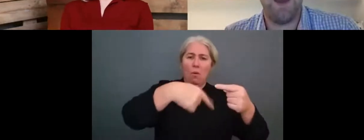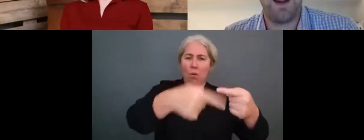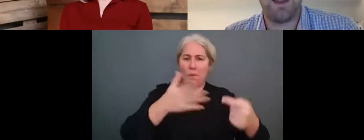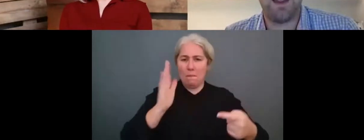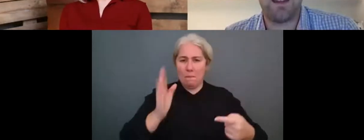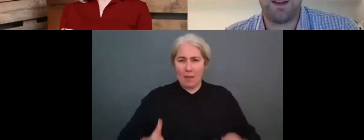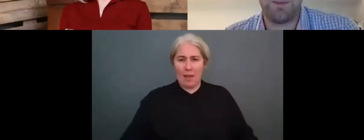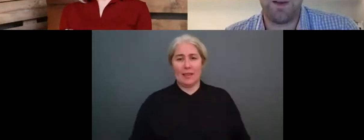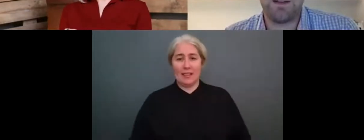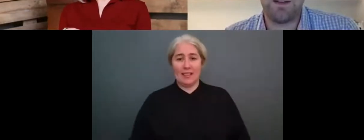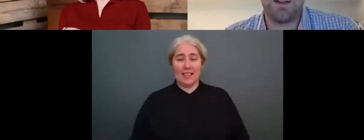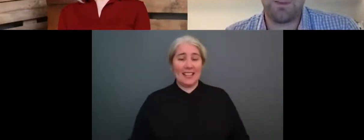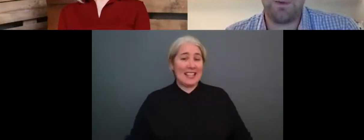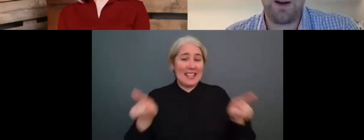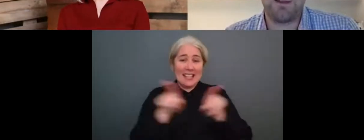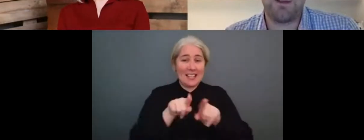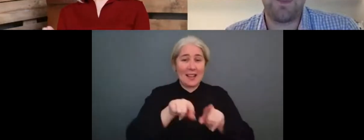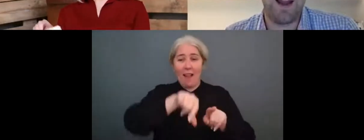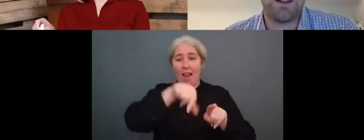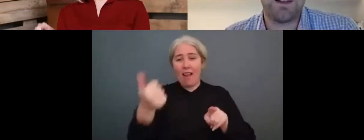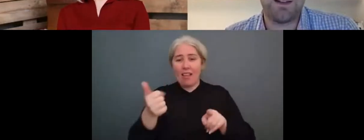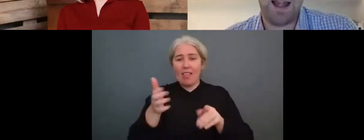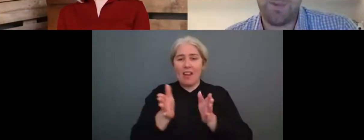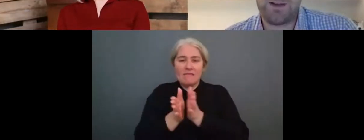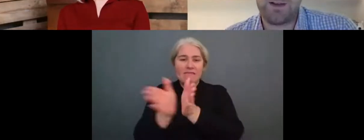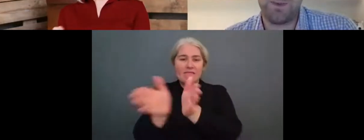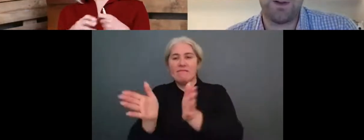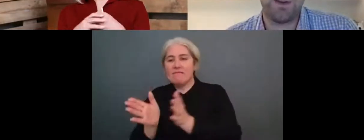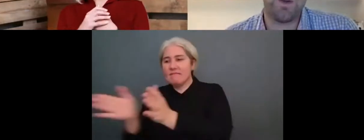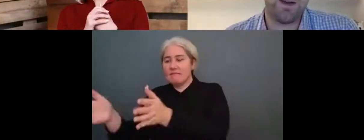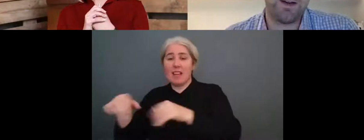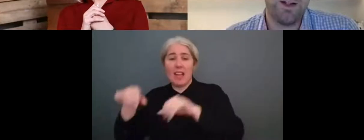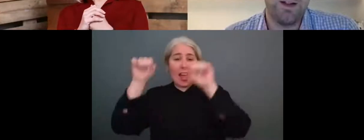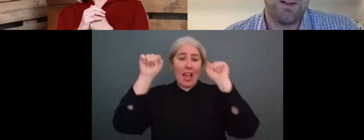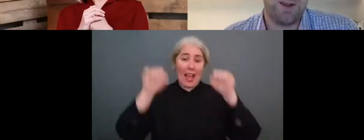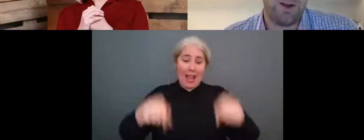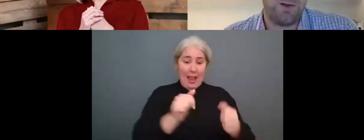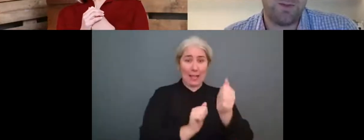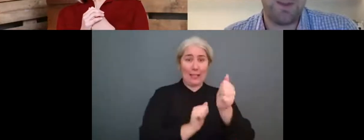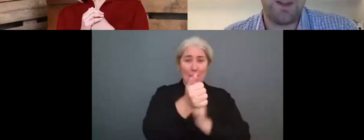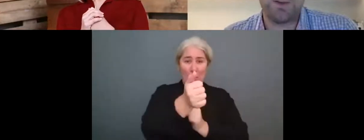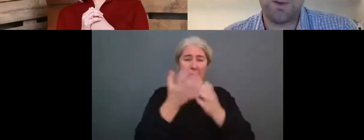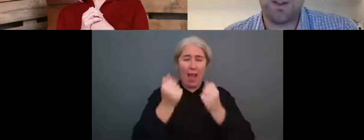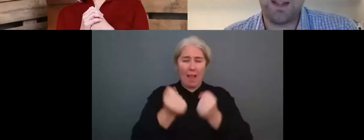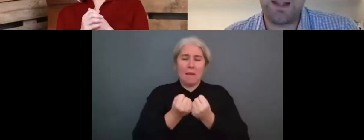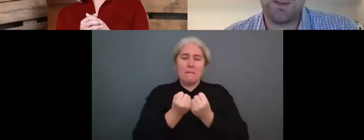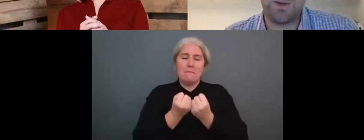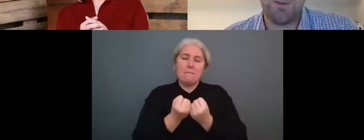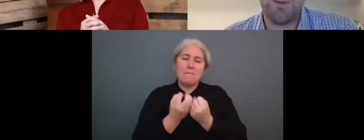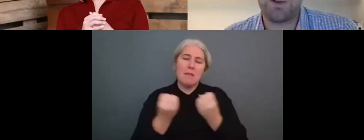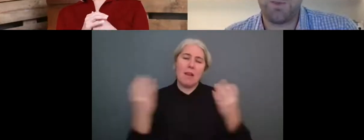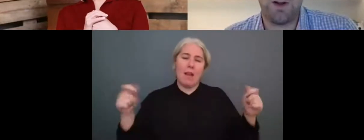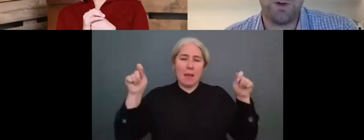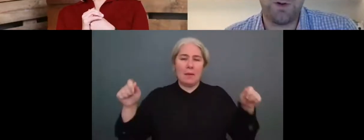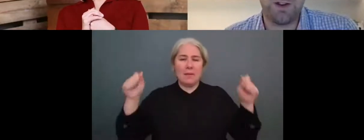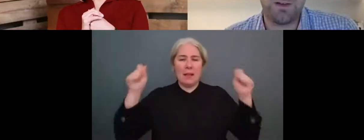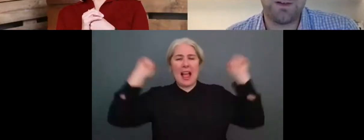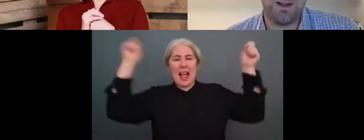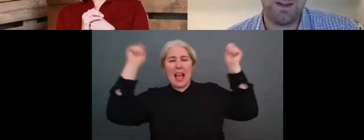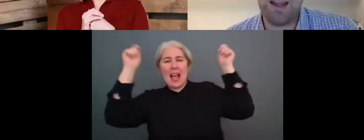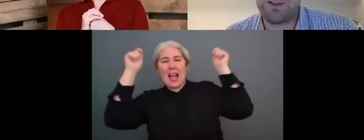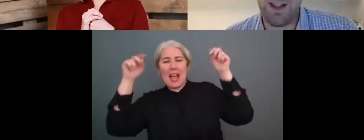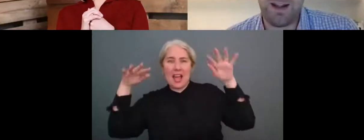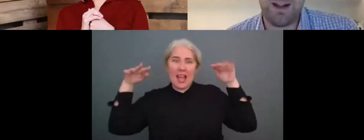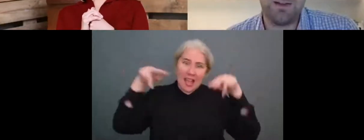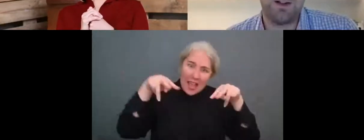ripple effect that has the ability to bring fans and participants with it. So the potential to engage with a much wider audience,